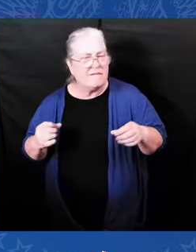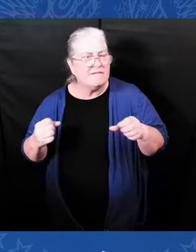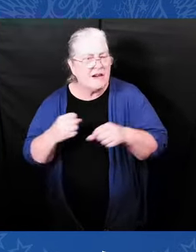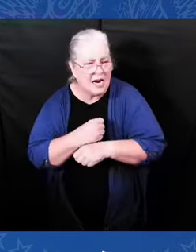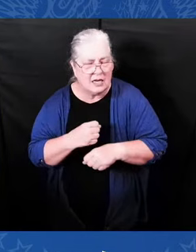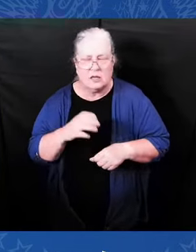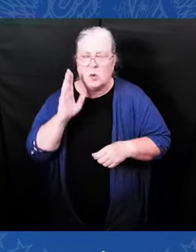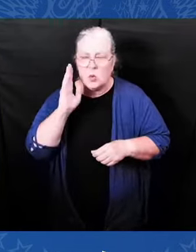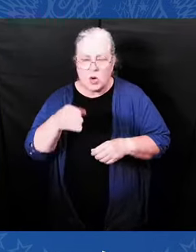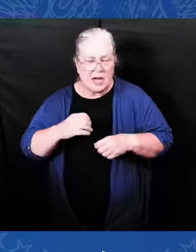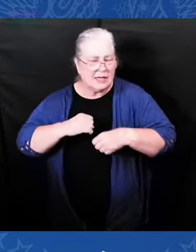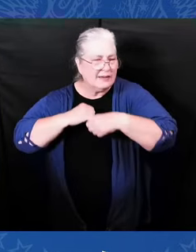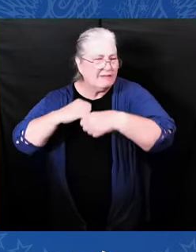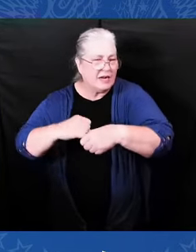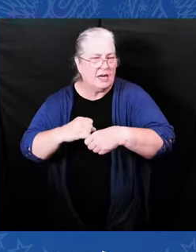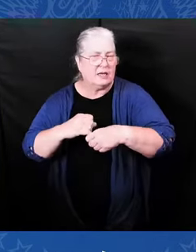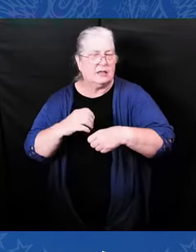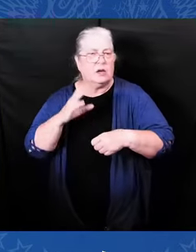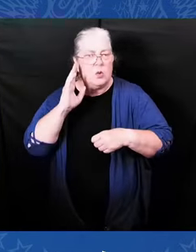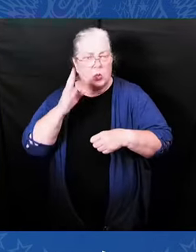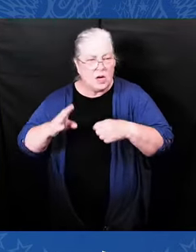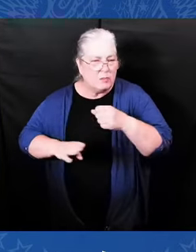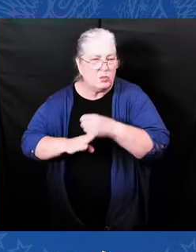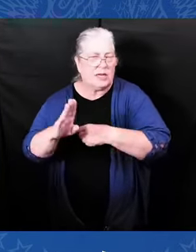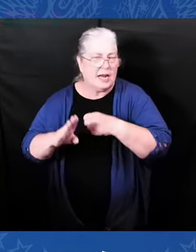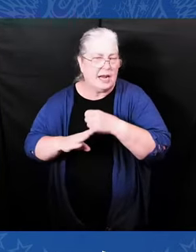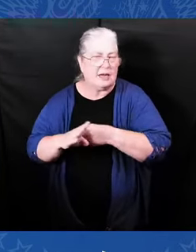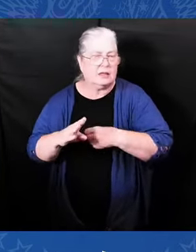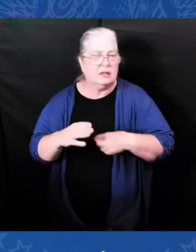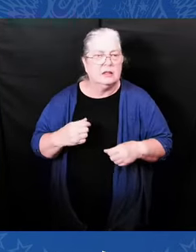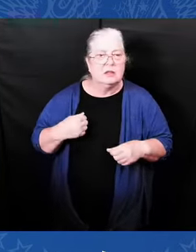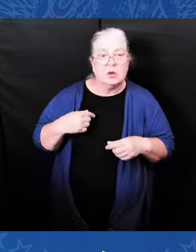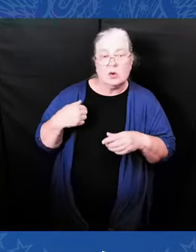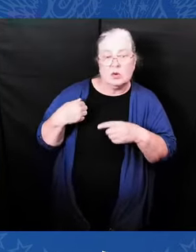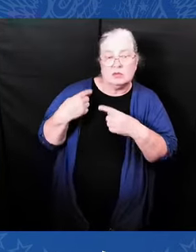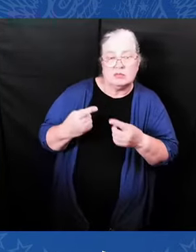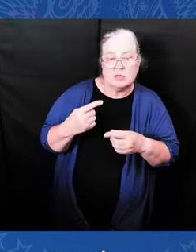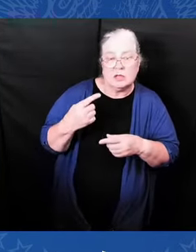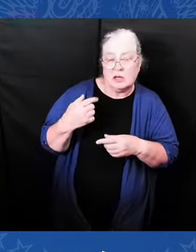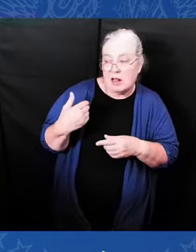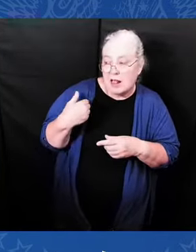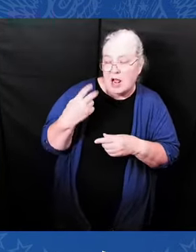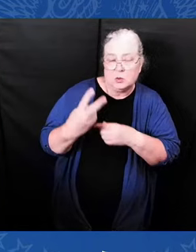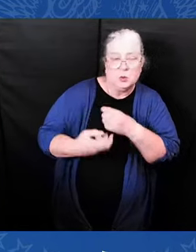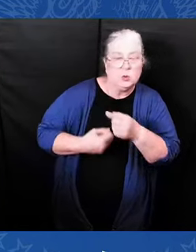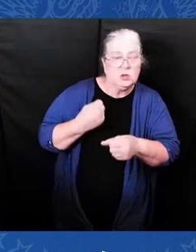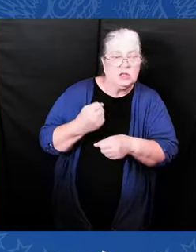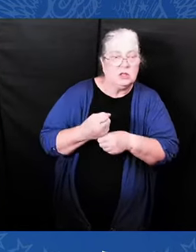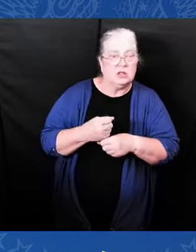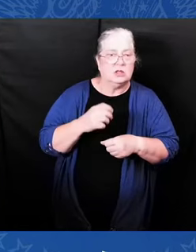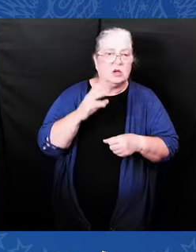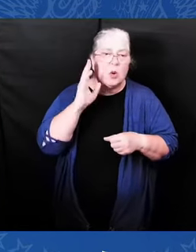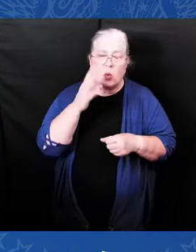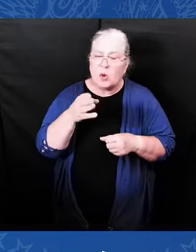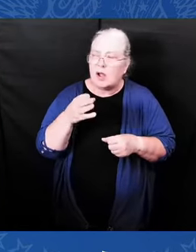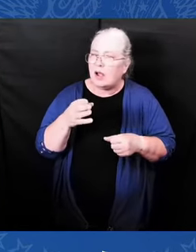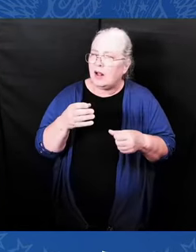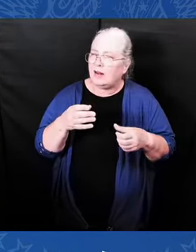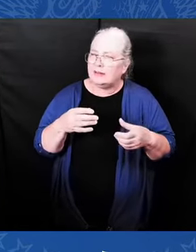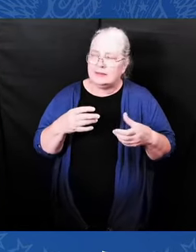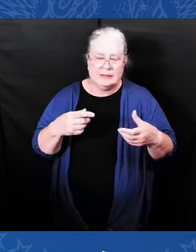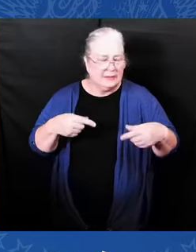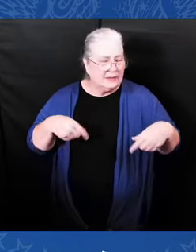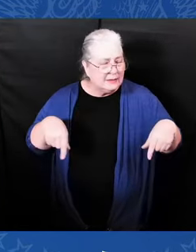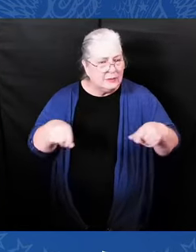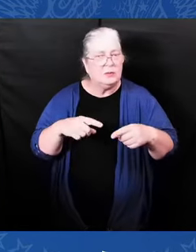and Marie- — and Mamie Till at the lynching. They — it allowed